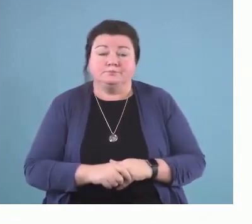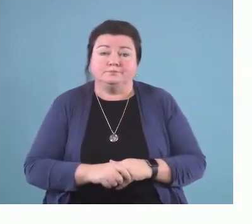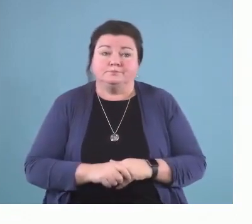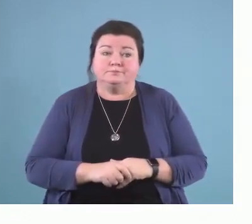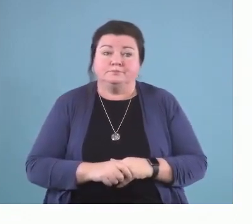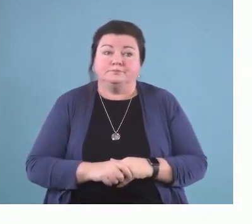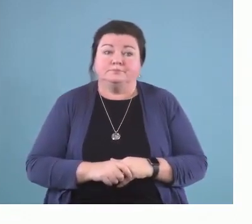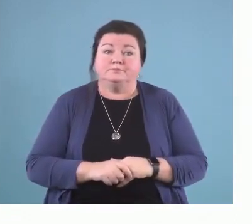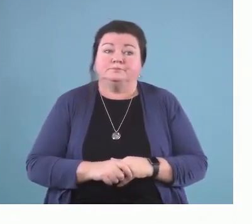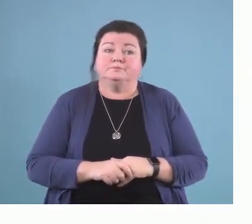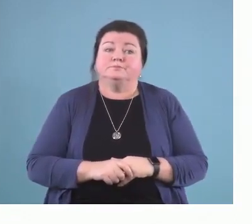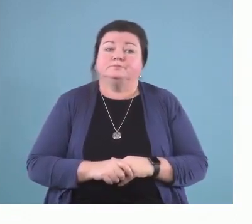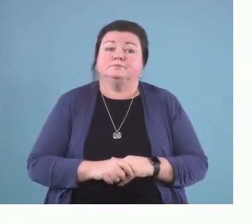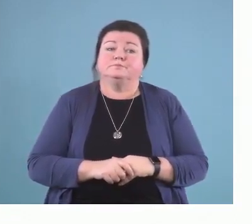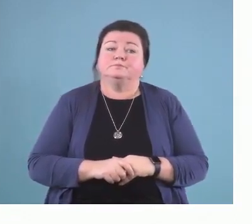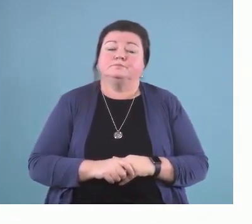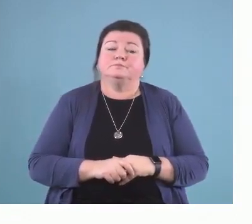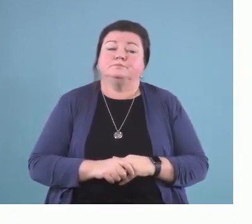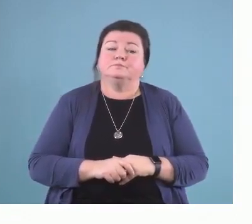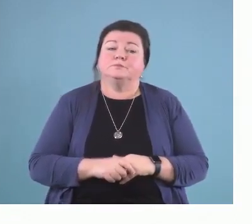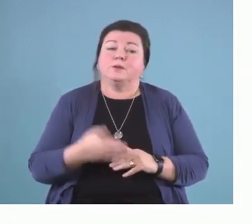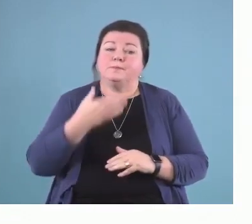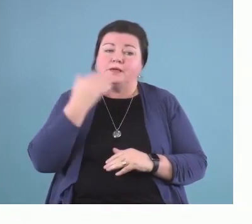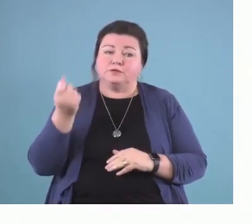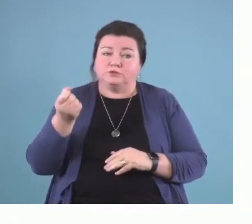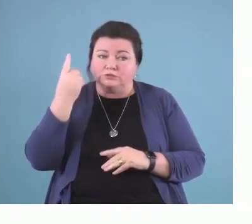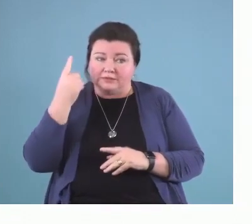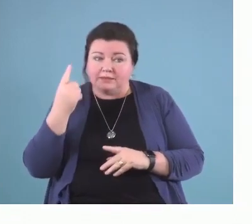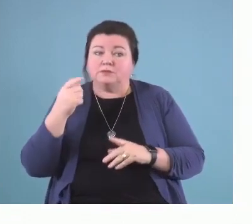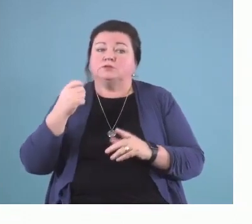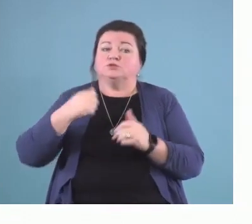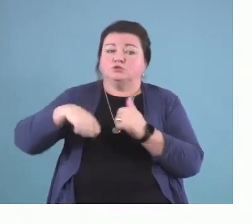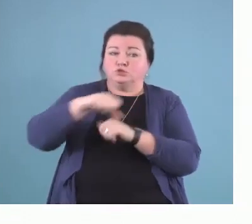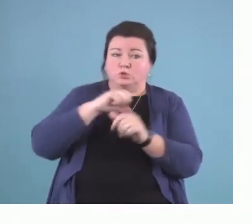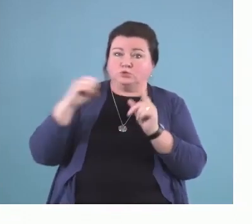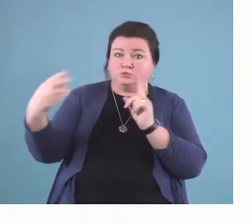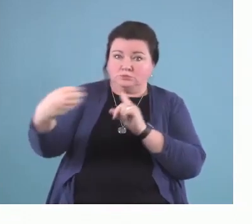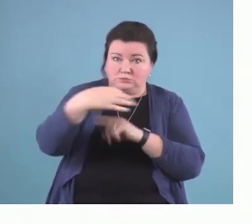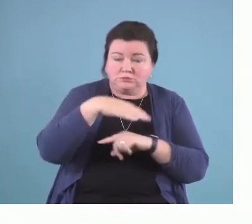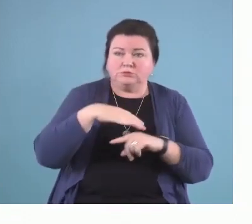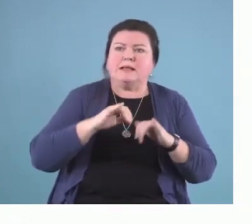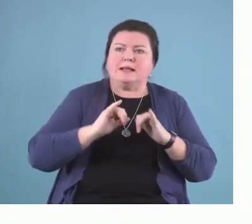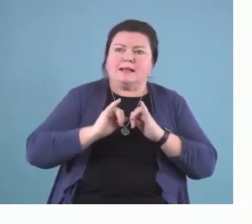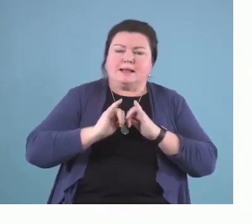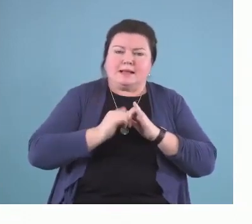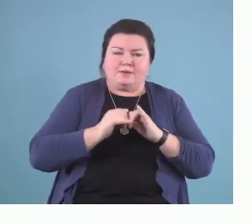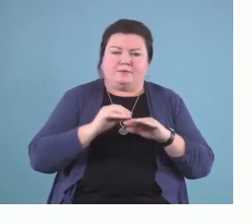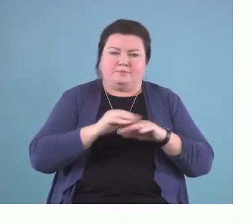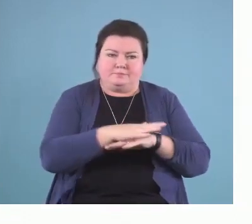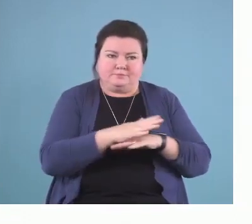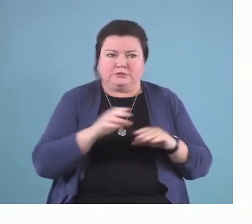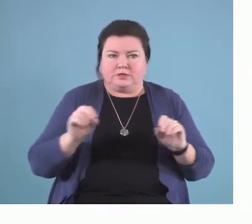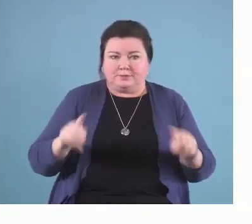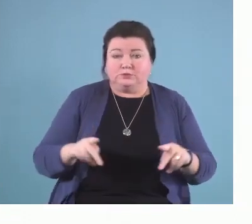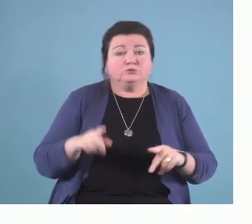So, having a good understanding of the social determinants of health is important when we think about opportunity. There should and